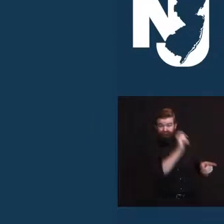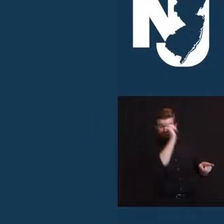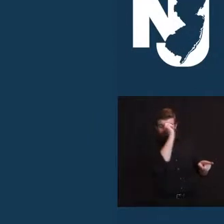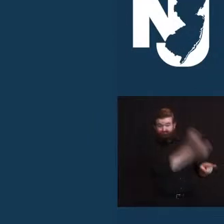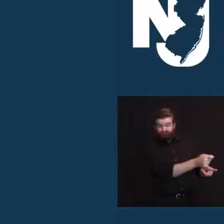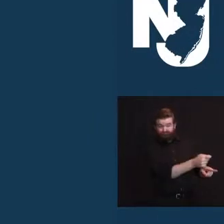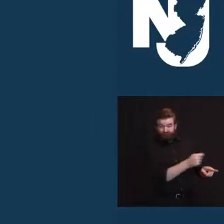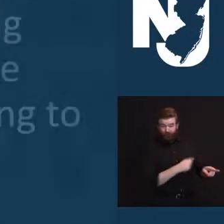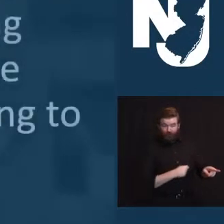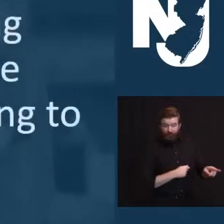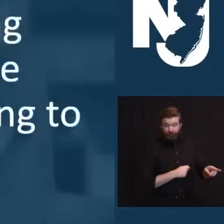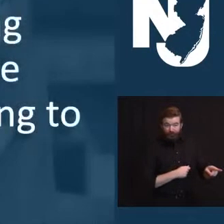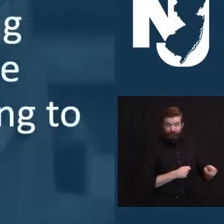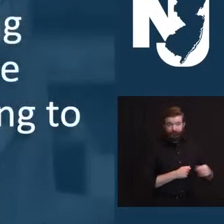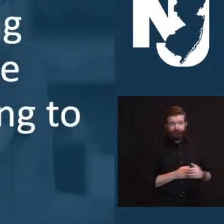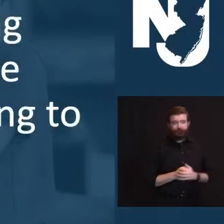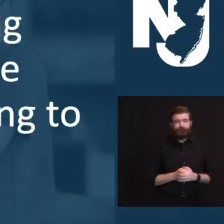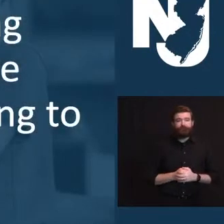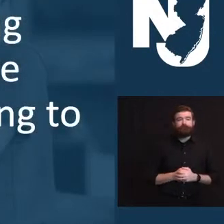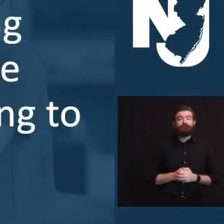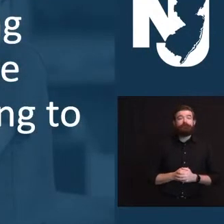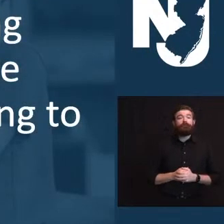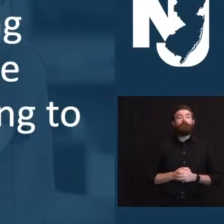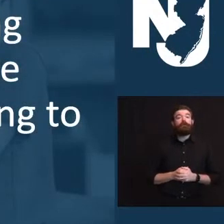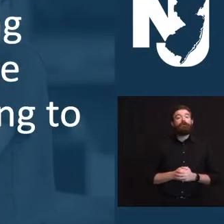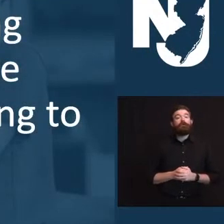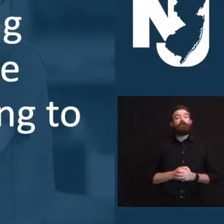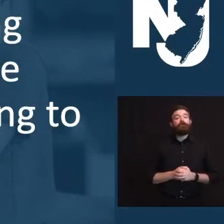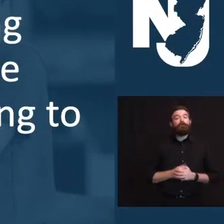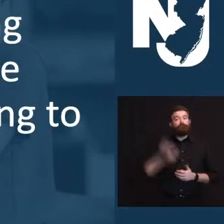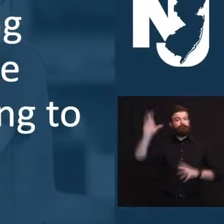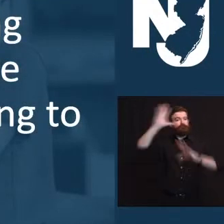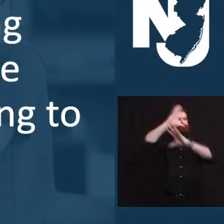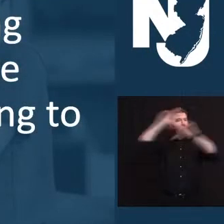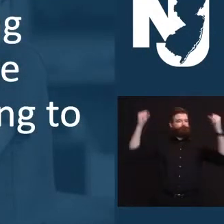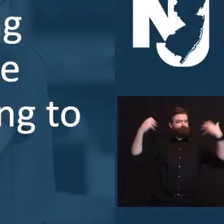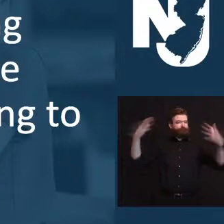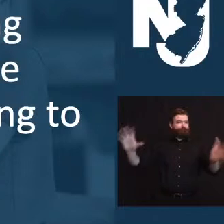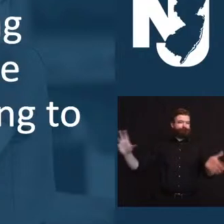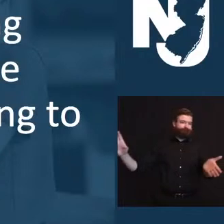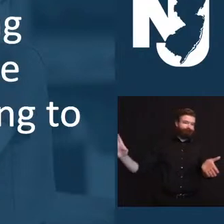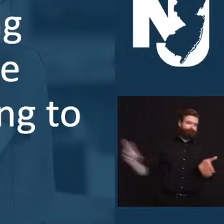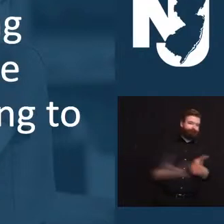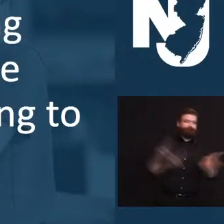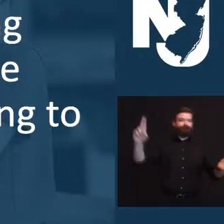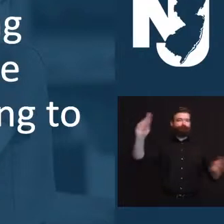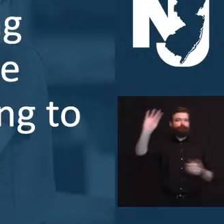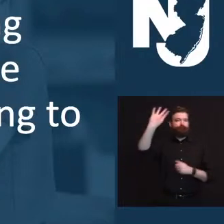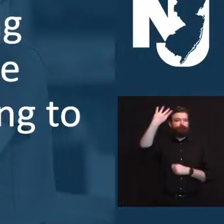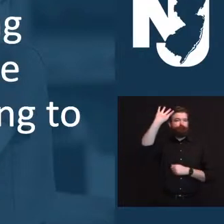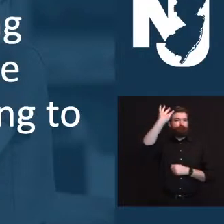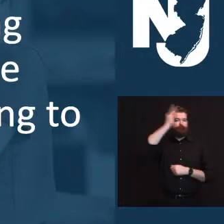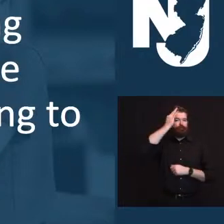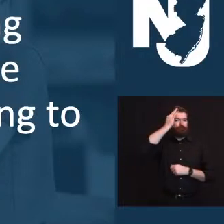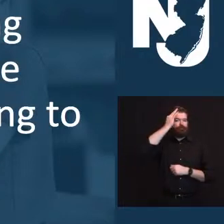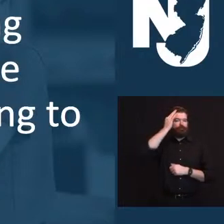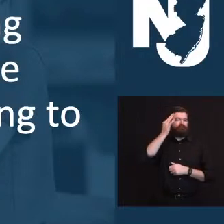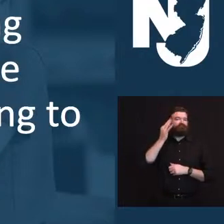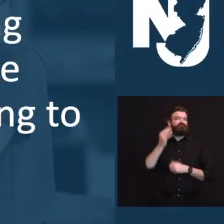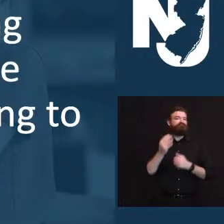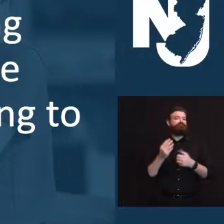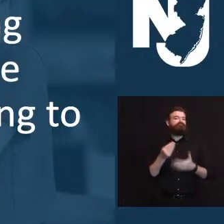Next up, with the president's signature now on the latest federal coronavirus relief bill, the Department of Human Services